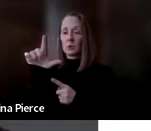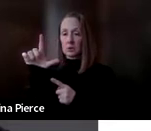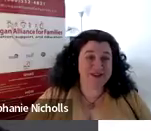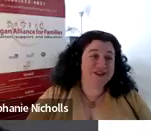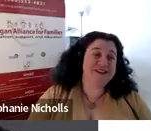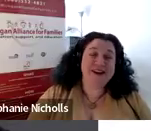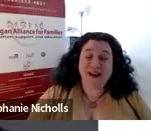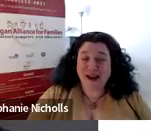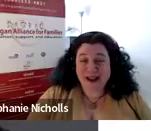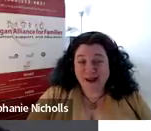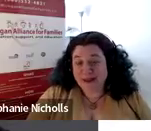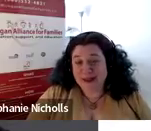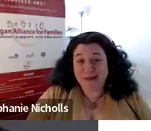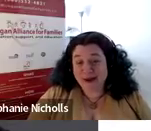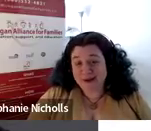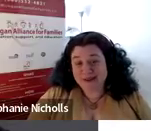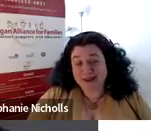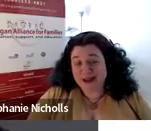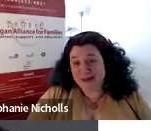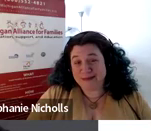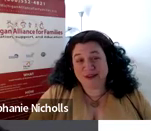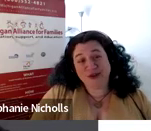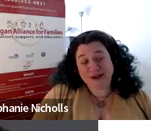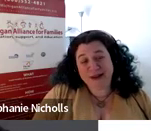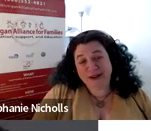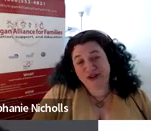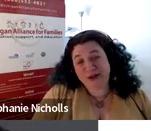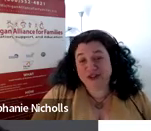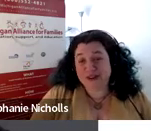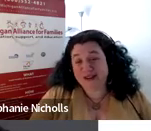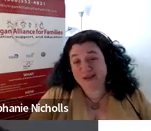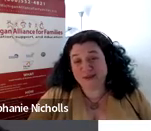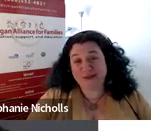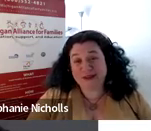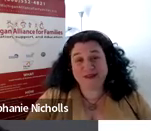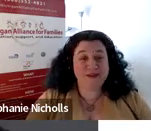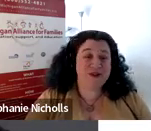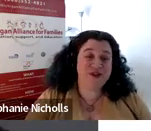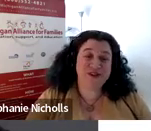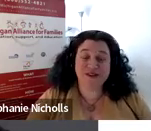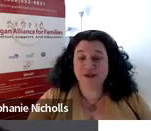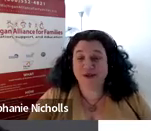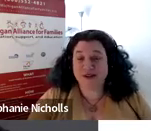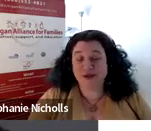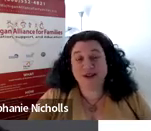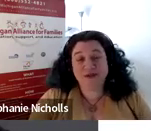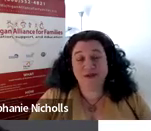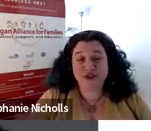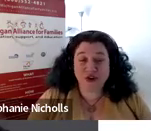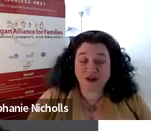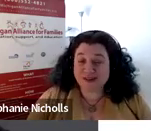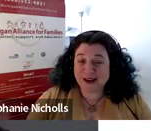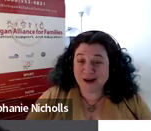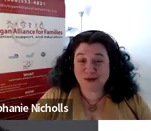speech language pathologist. I am a parent and I am the training manager at Michigan Alliance for Families, which is totally free